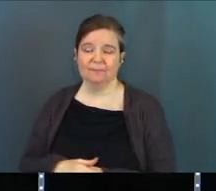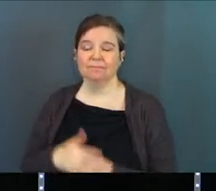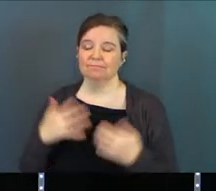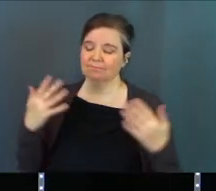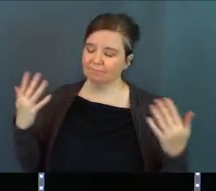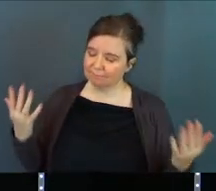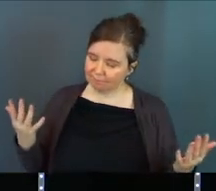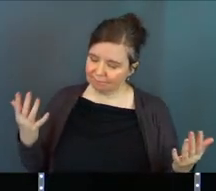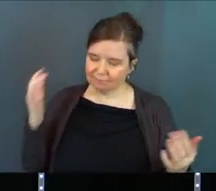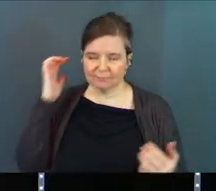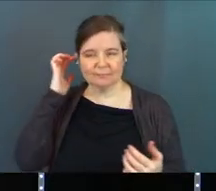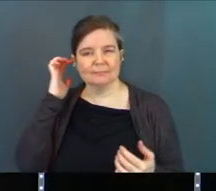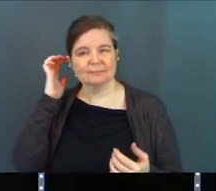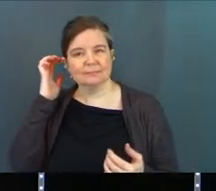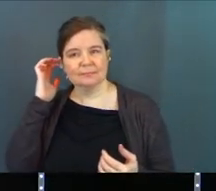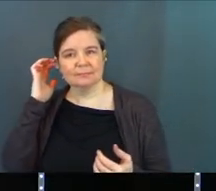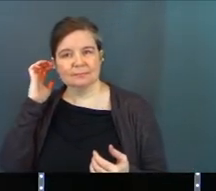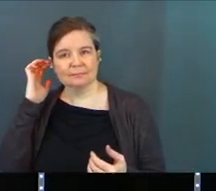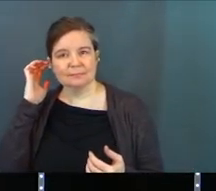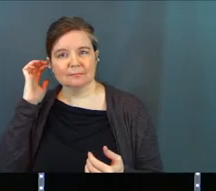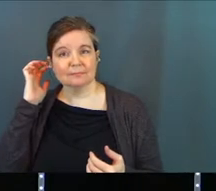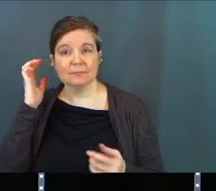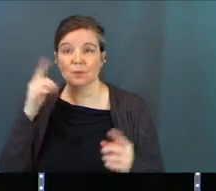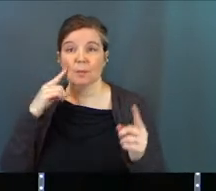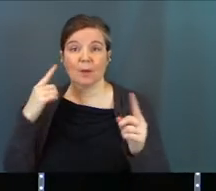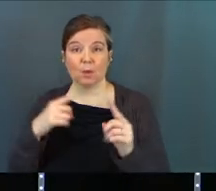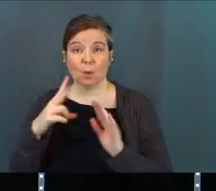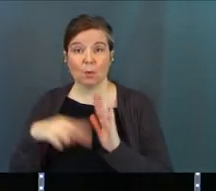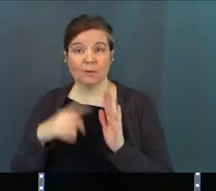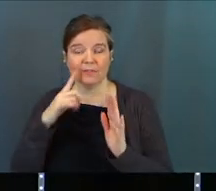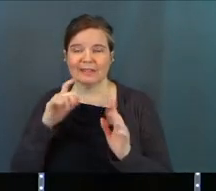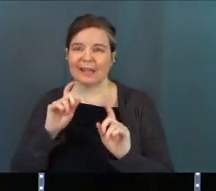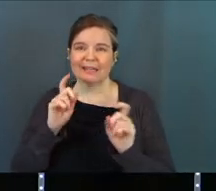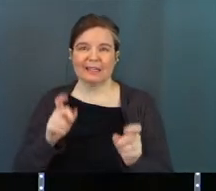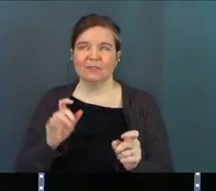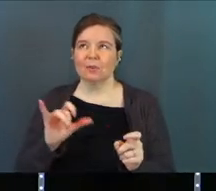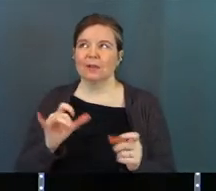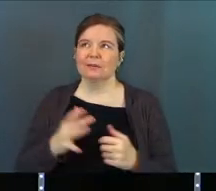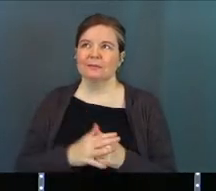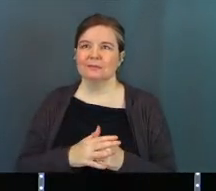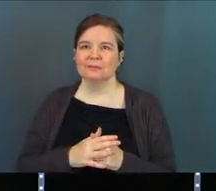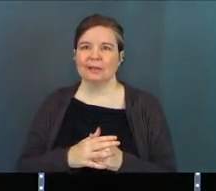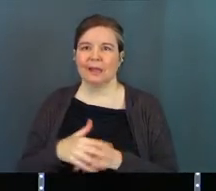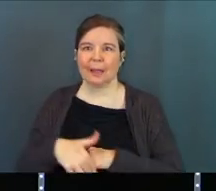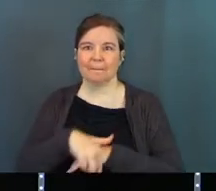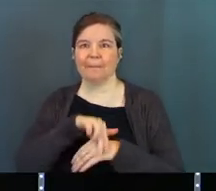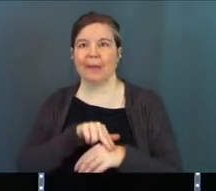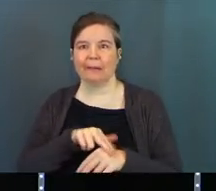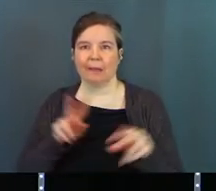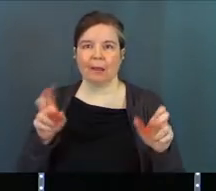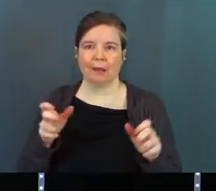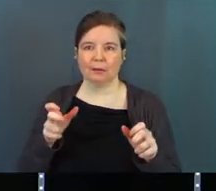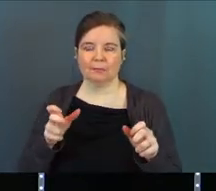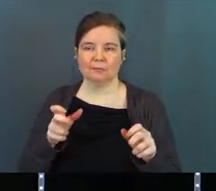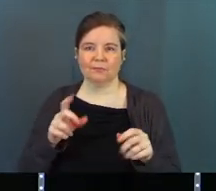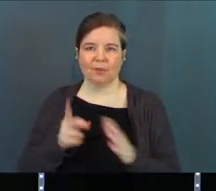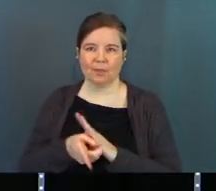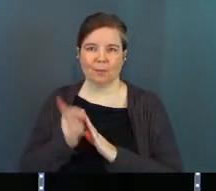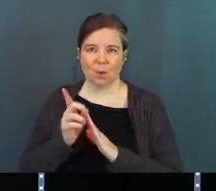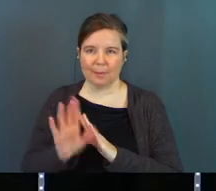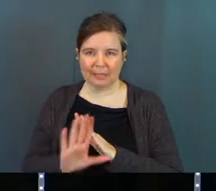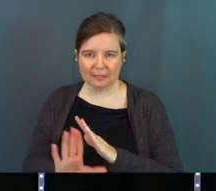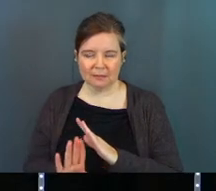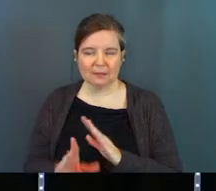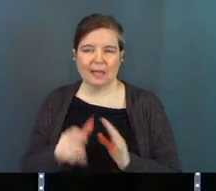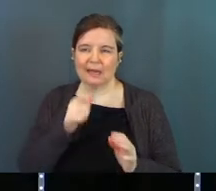So my goal of reading that to you is not to give you kind of like a little band-aid moment for the season or the moment that you're